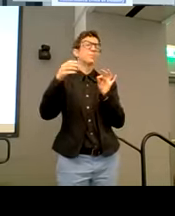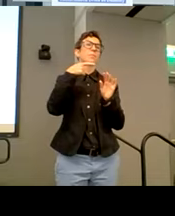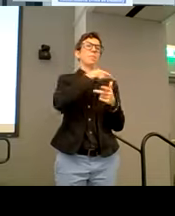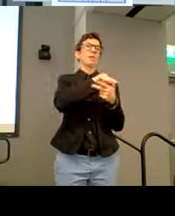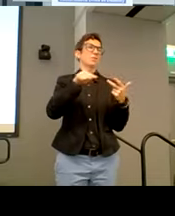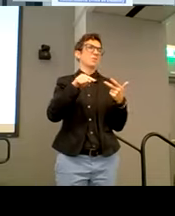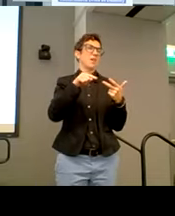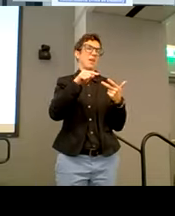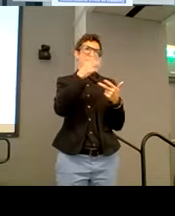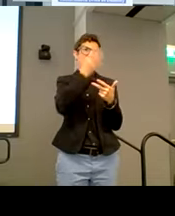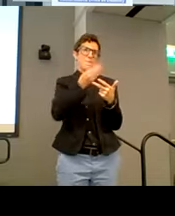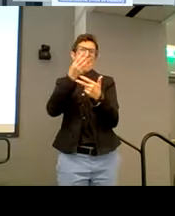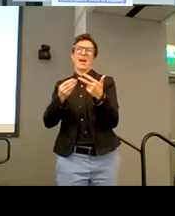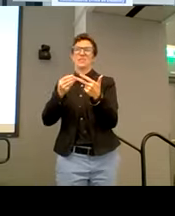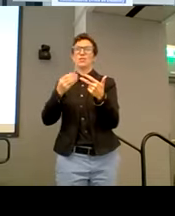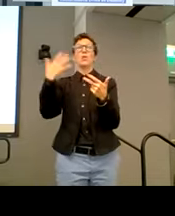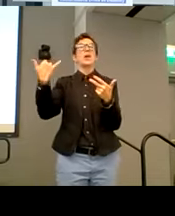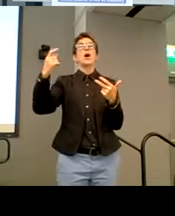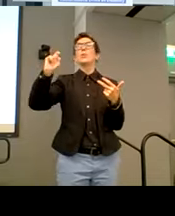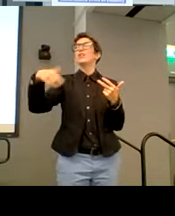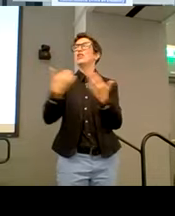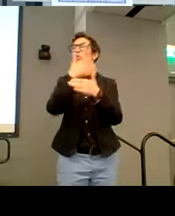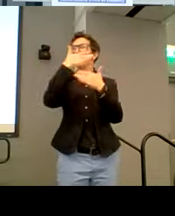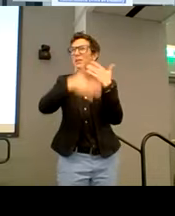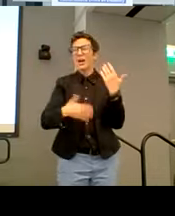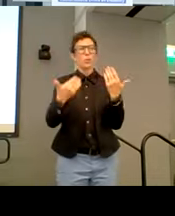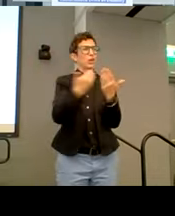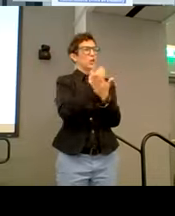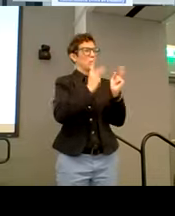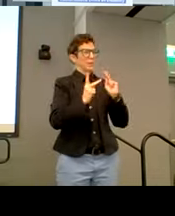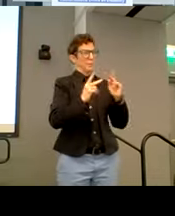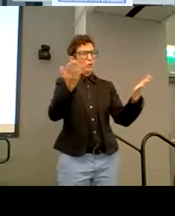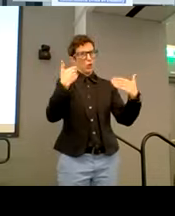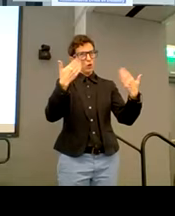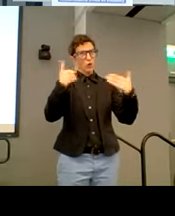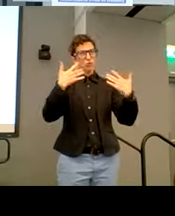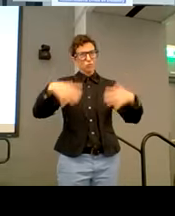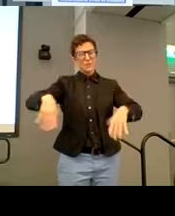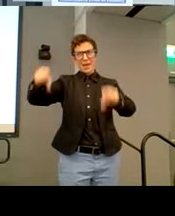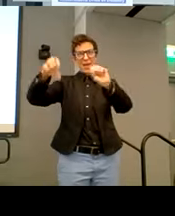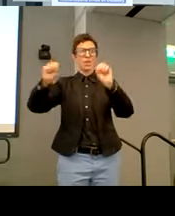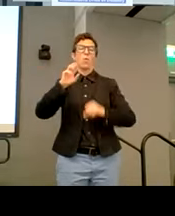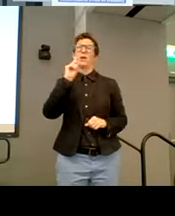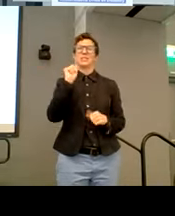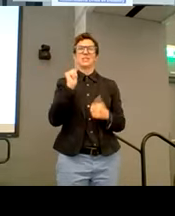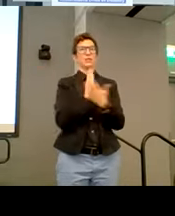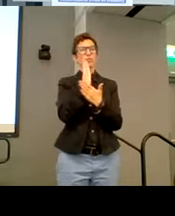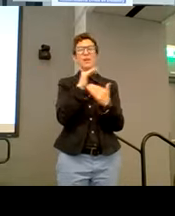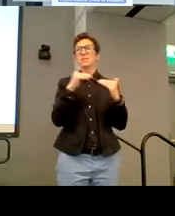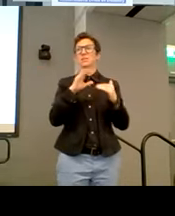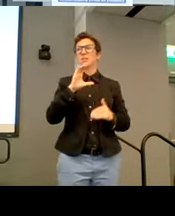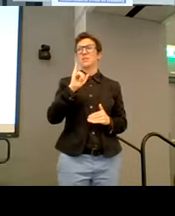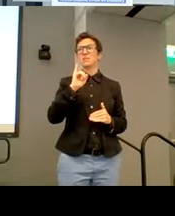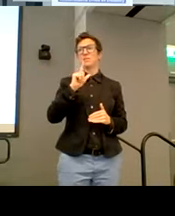then, you know, we need new blood. We need young people to move on because, you know, disability rights are civil rights.